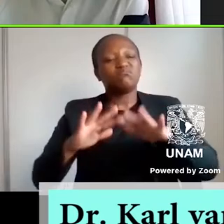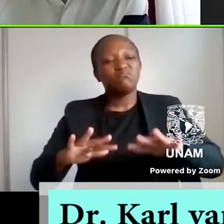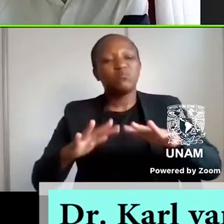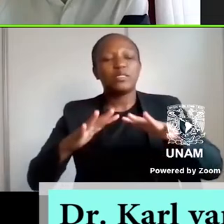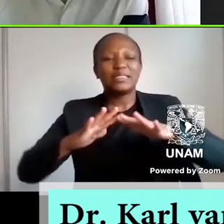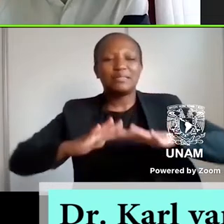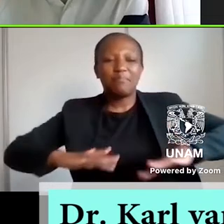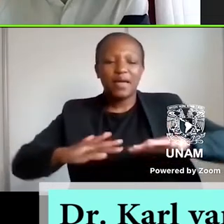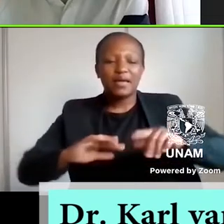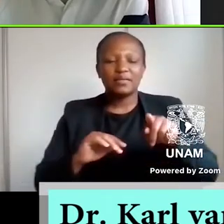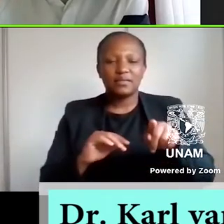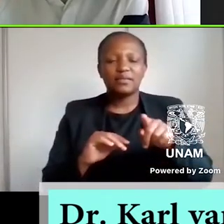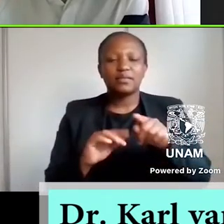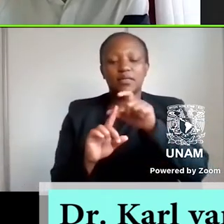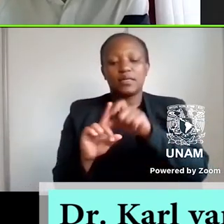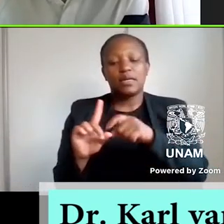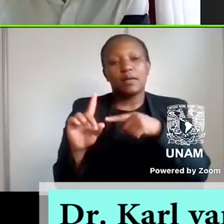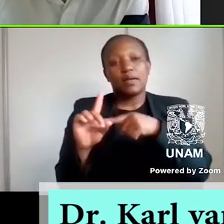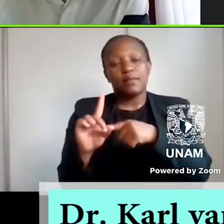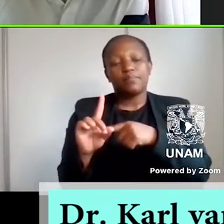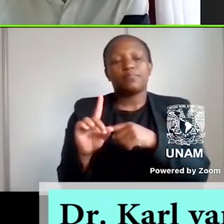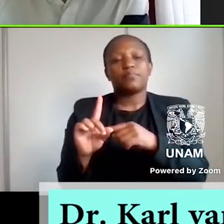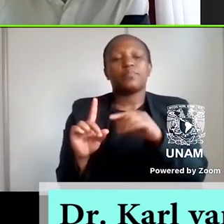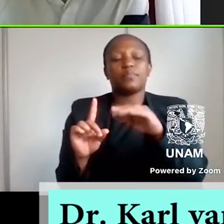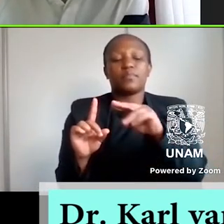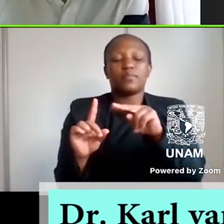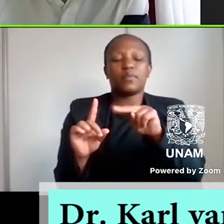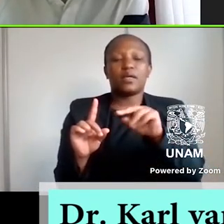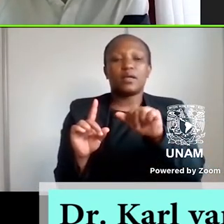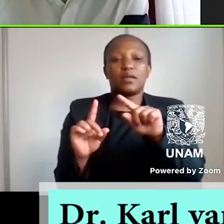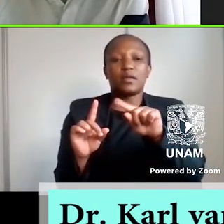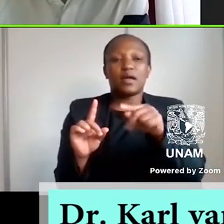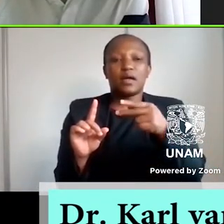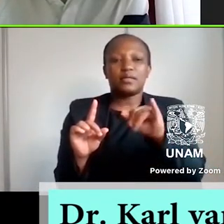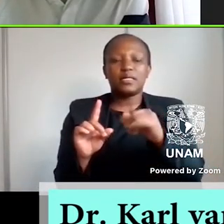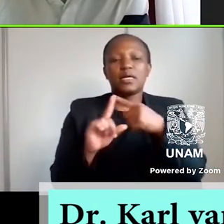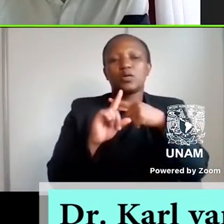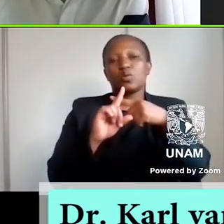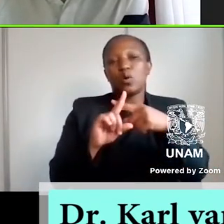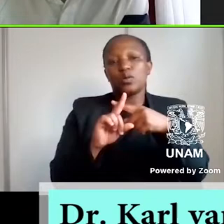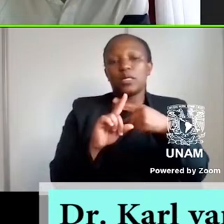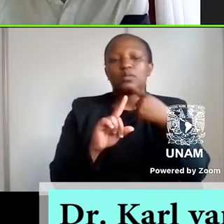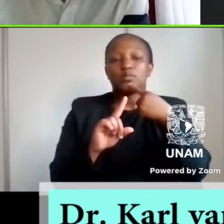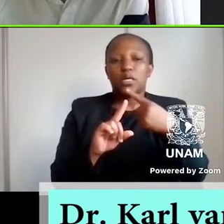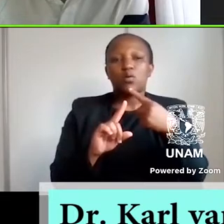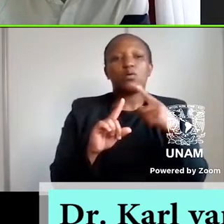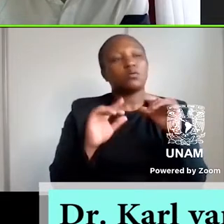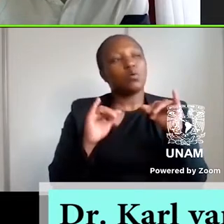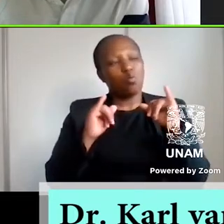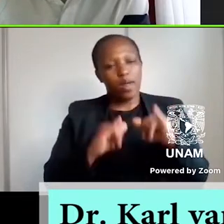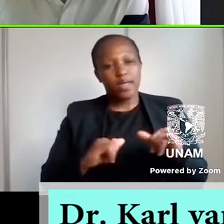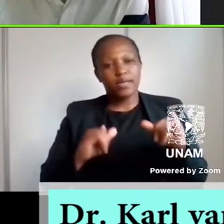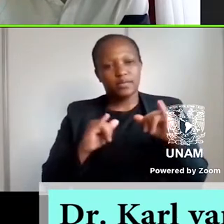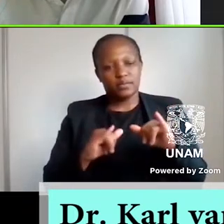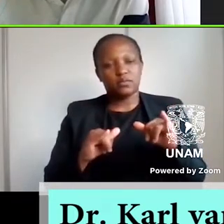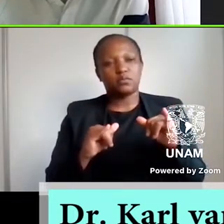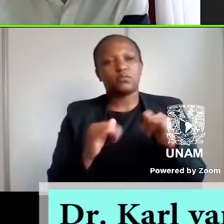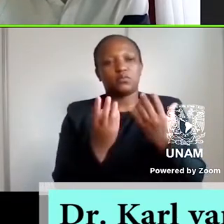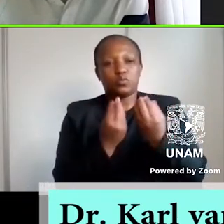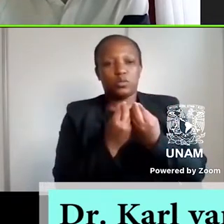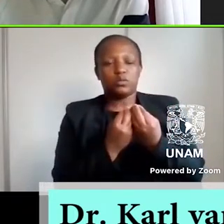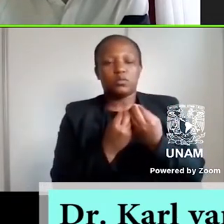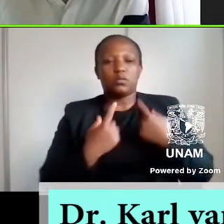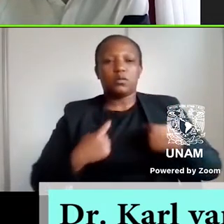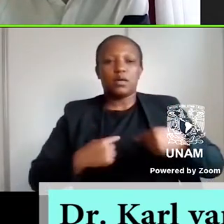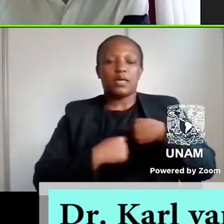the becomes stuck between the traditions of his